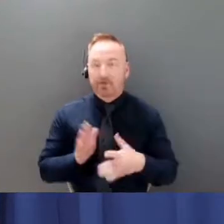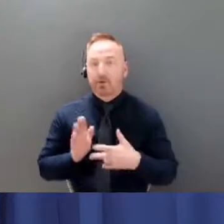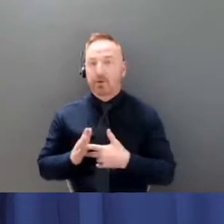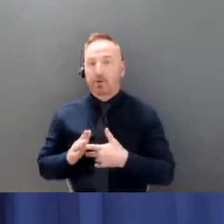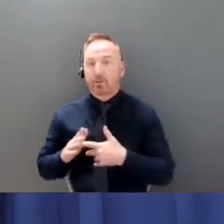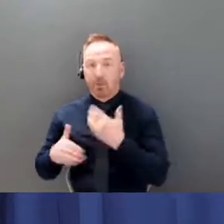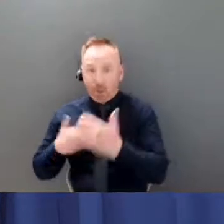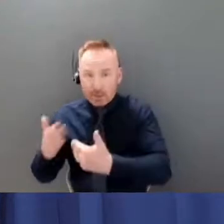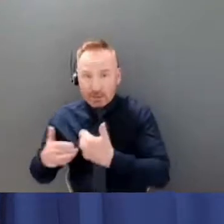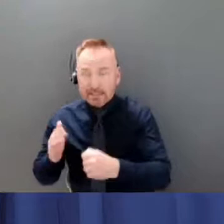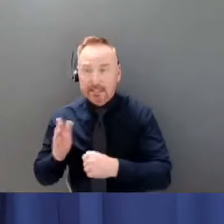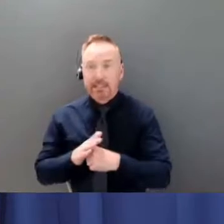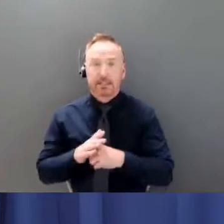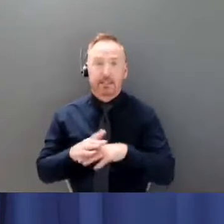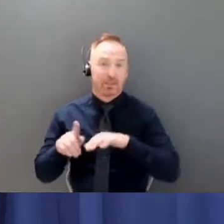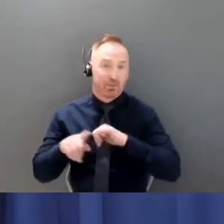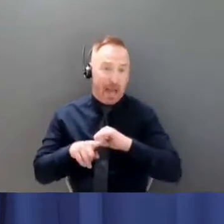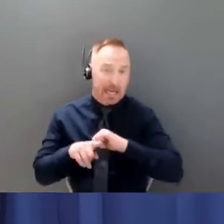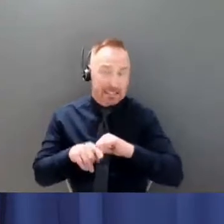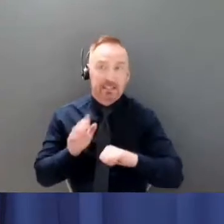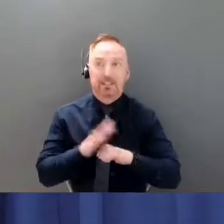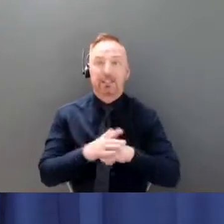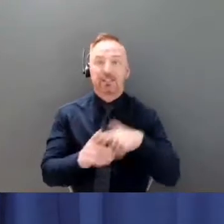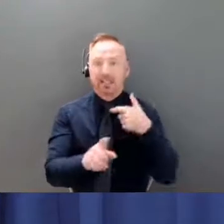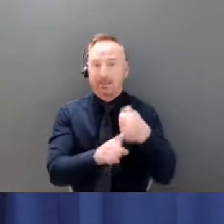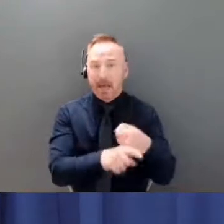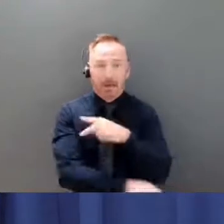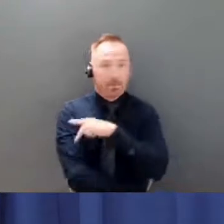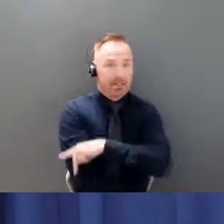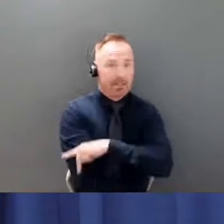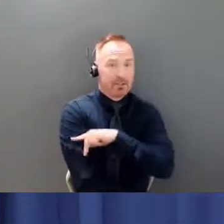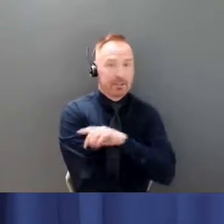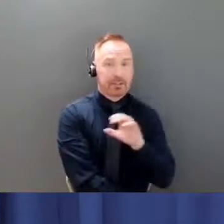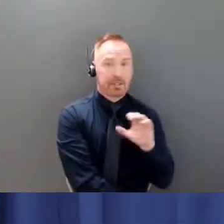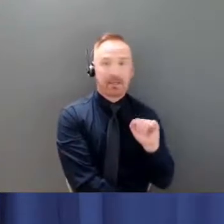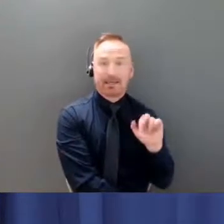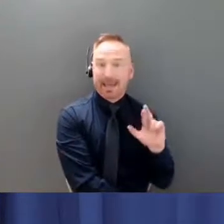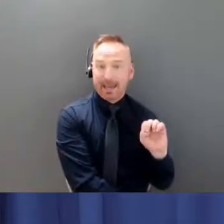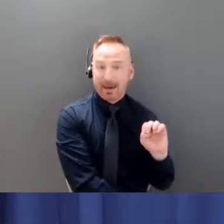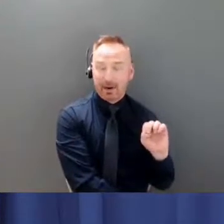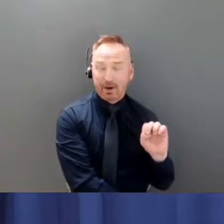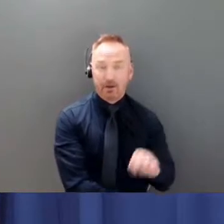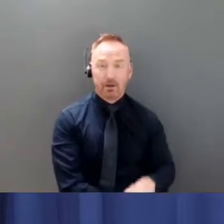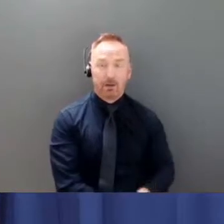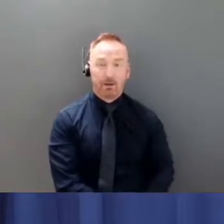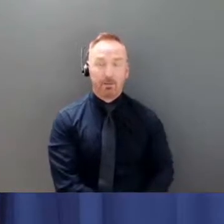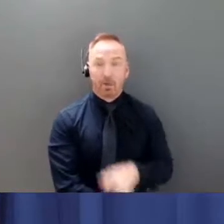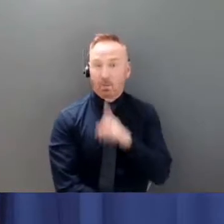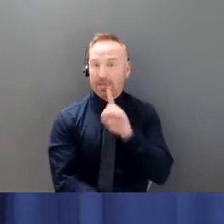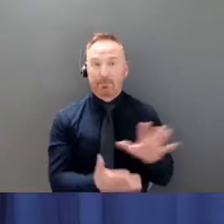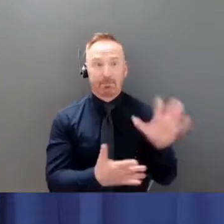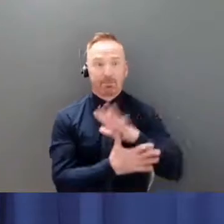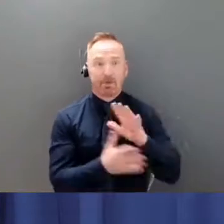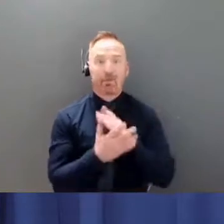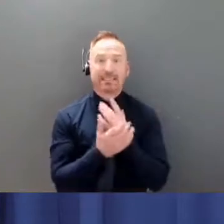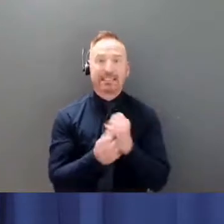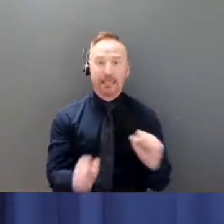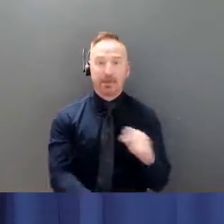the impacts on patient care. But ultimately, for safer patient care is